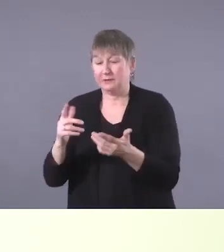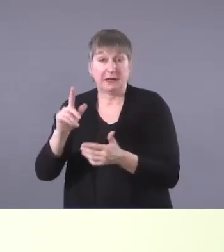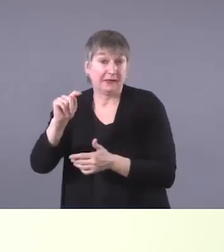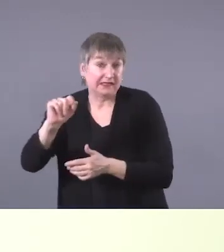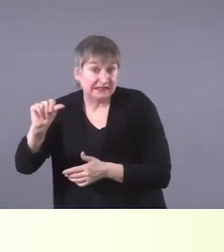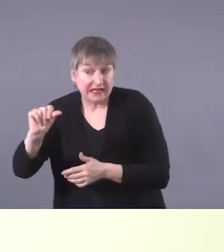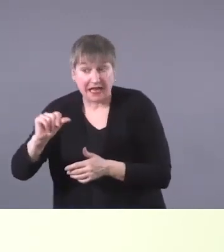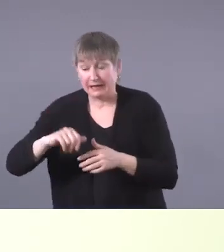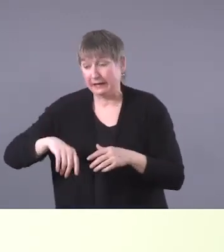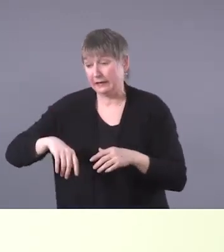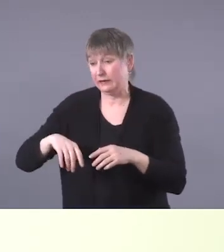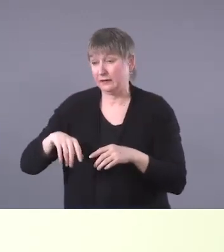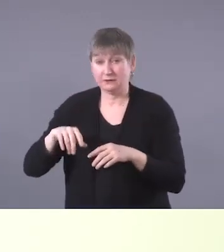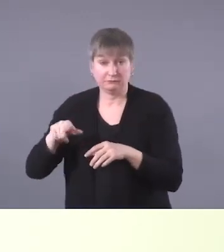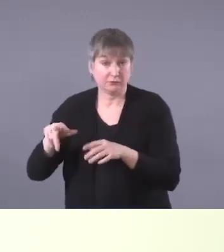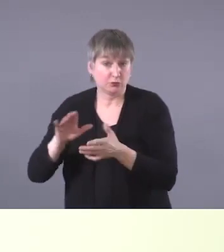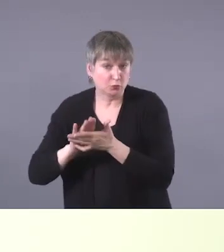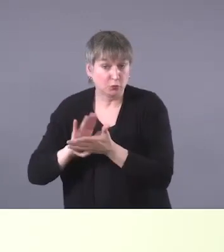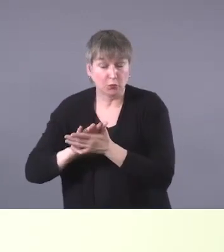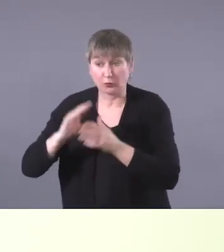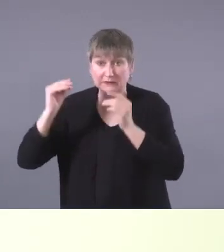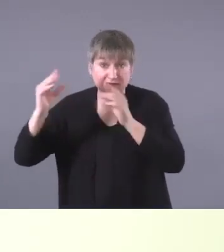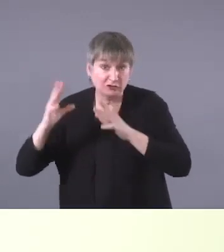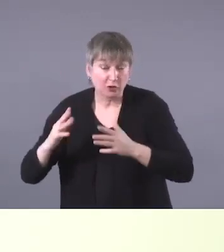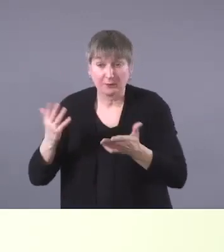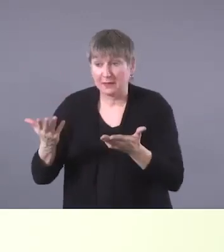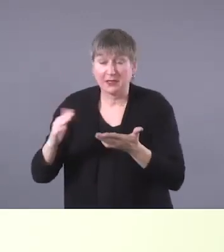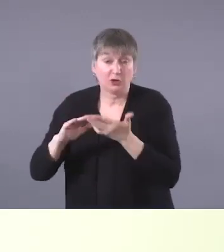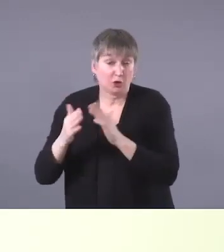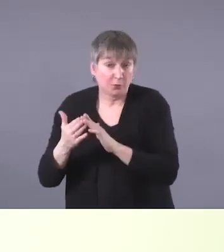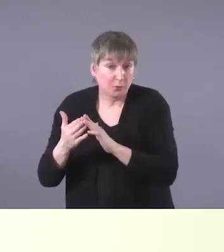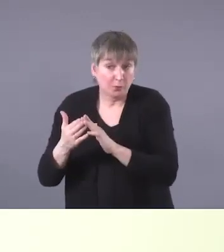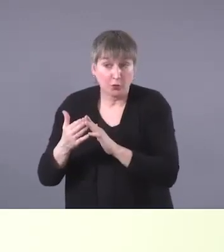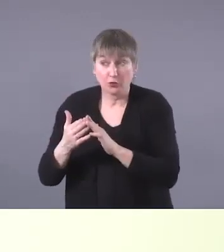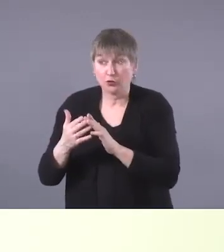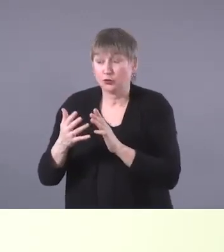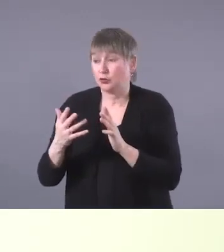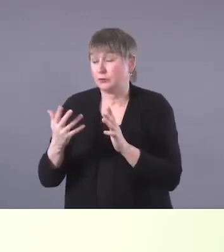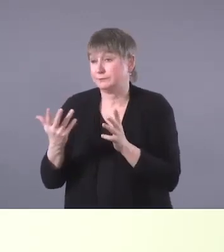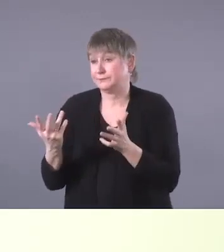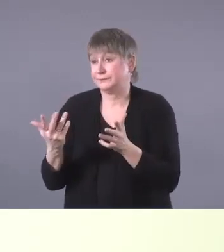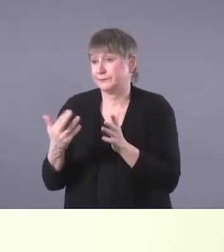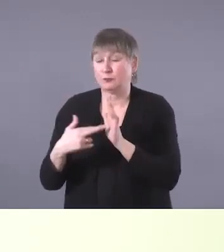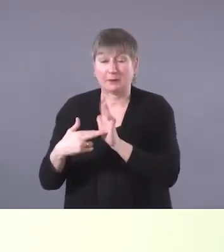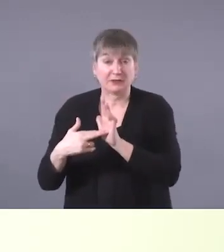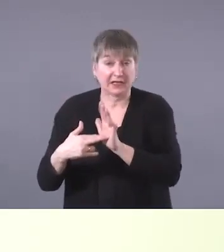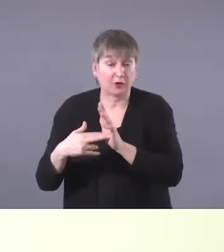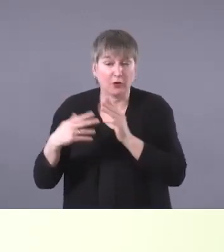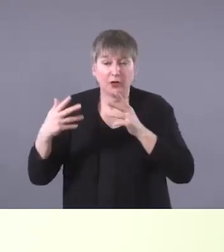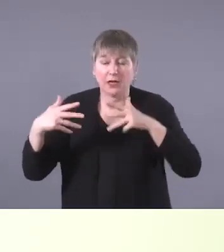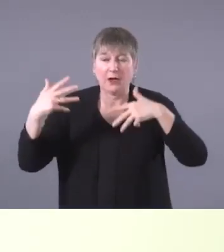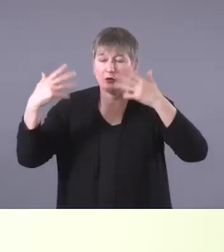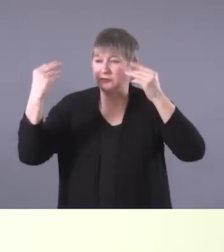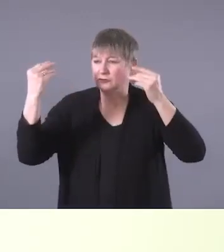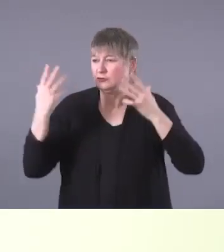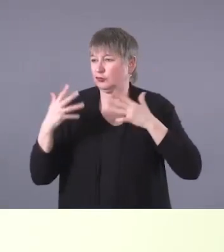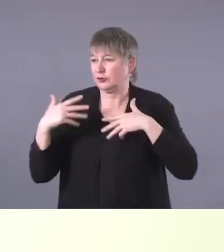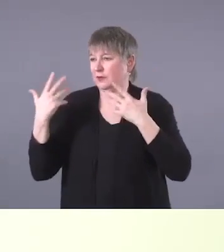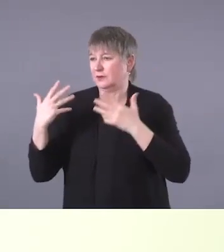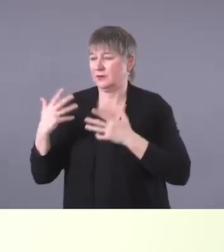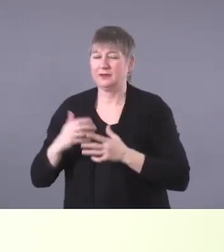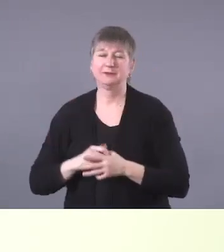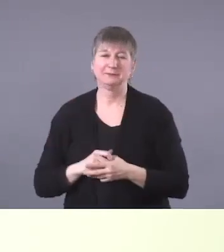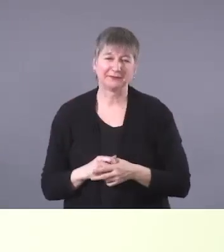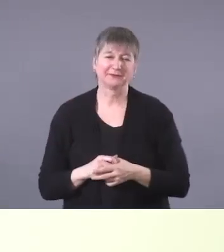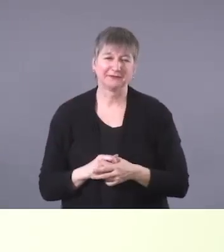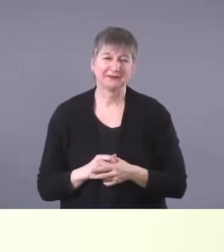or, or in the community. It might be the community health representative or maternal child health worker or a teacher. Um, but, but